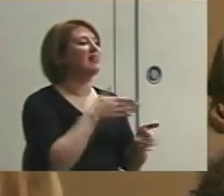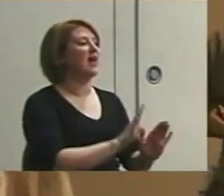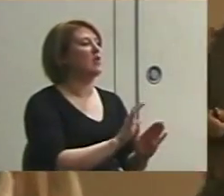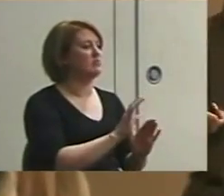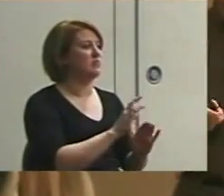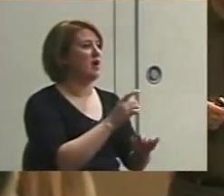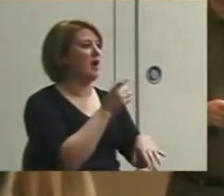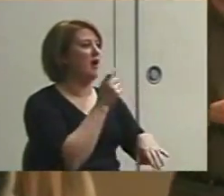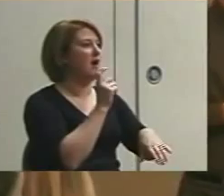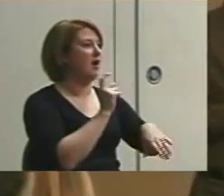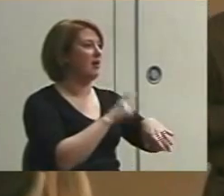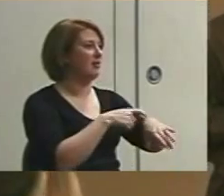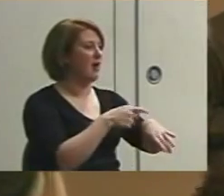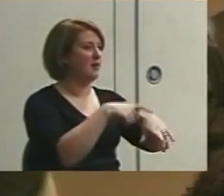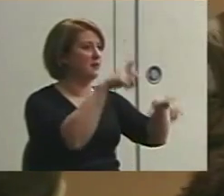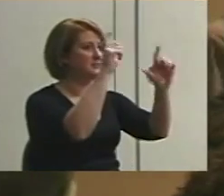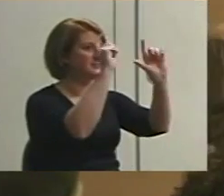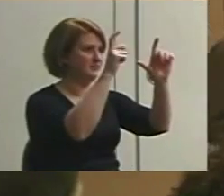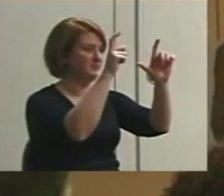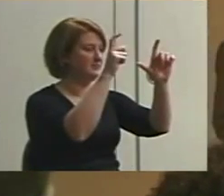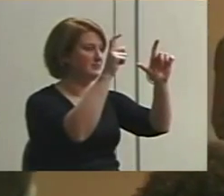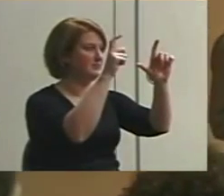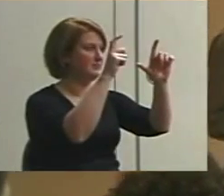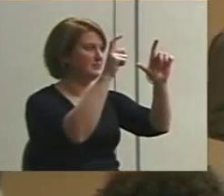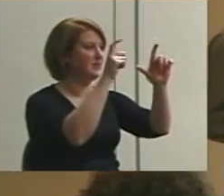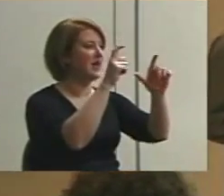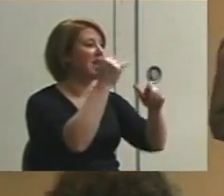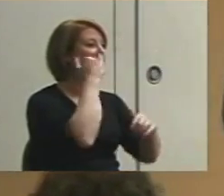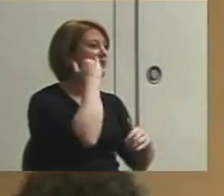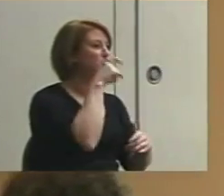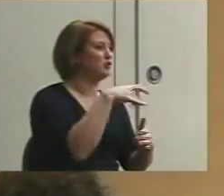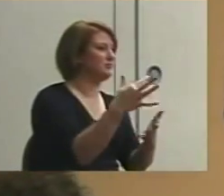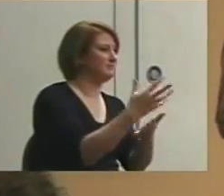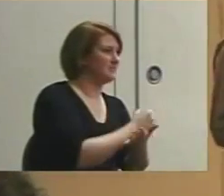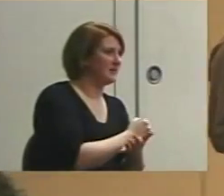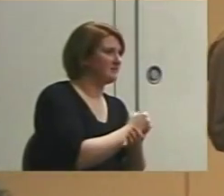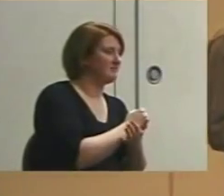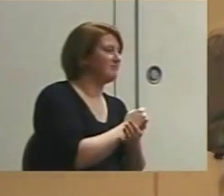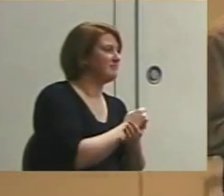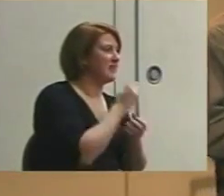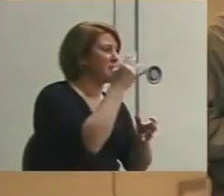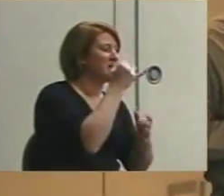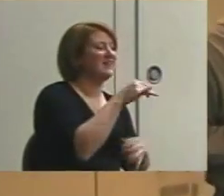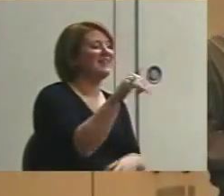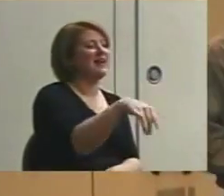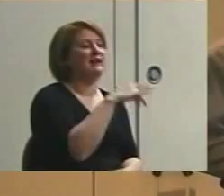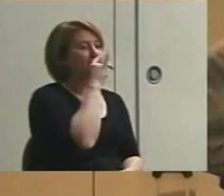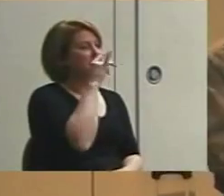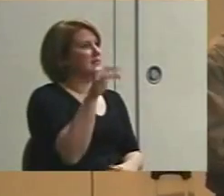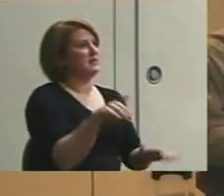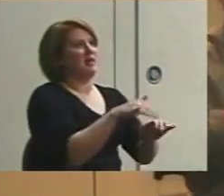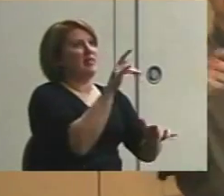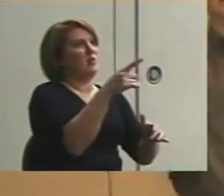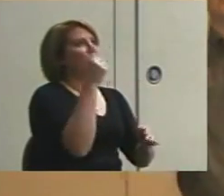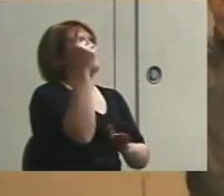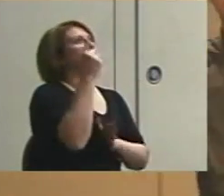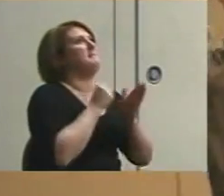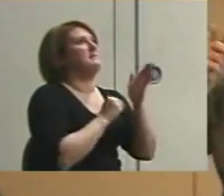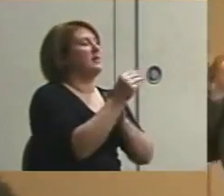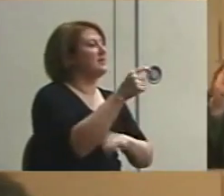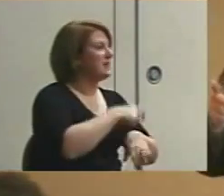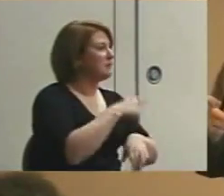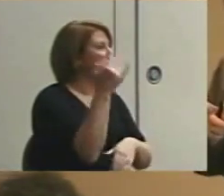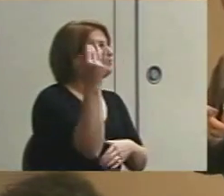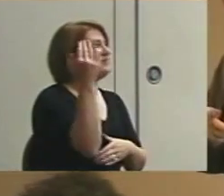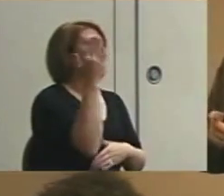be what dictates whether you collect data or not. That kid's done that behavior a million times and you never recorded anything. When